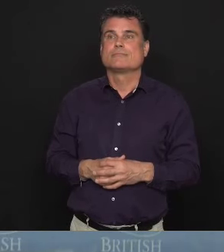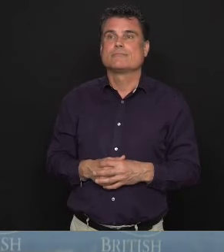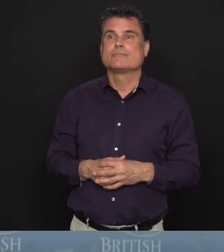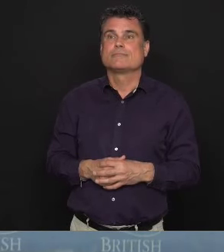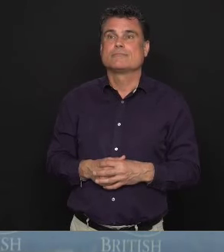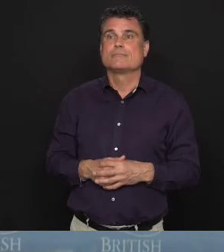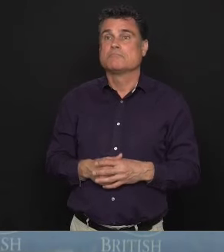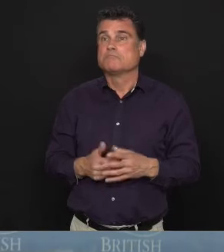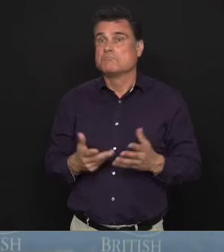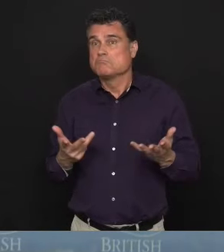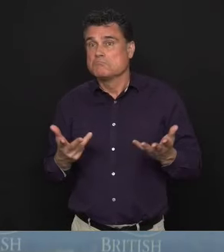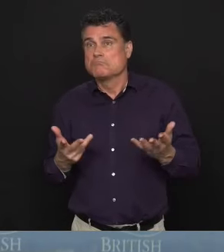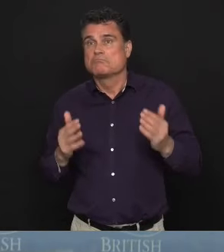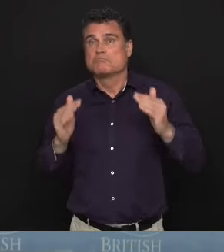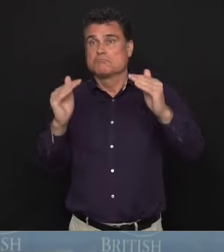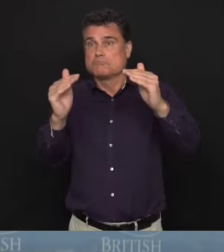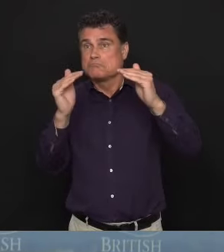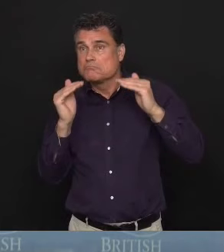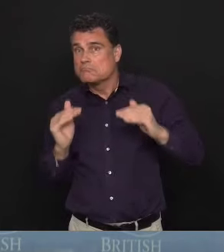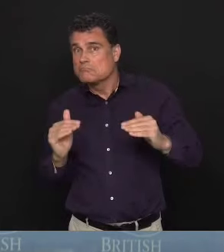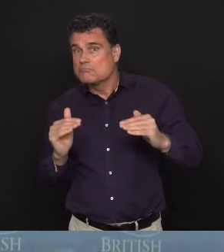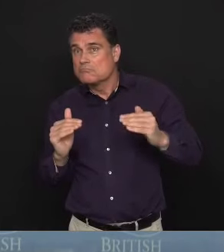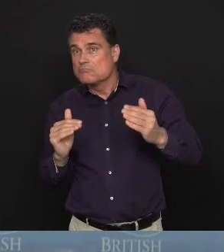Bethlehem, Miriam Bethlehem, News 1130.